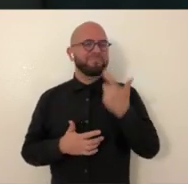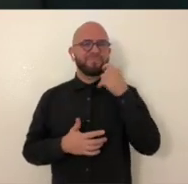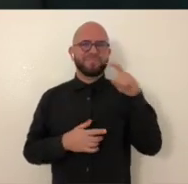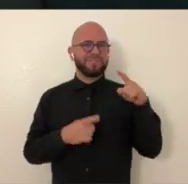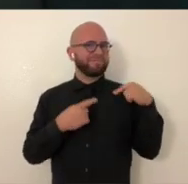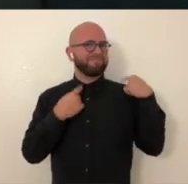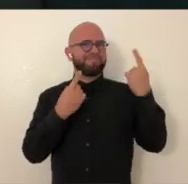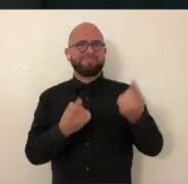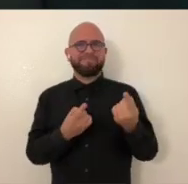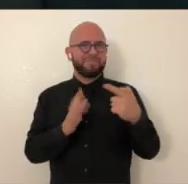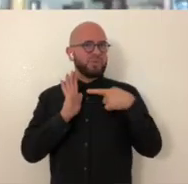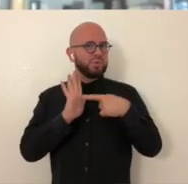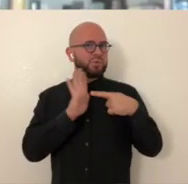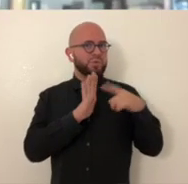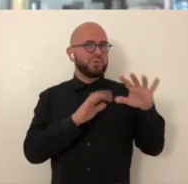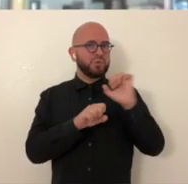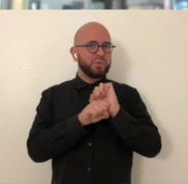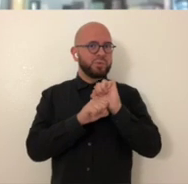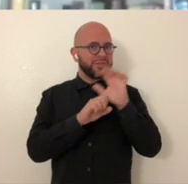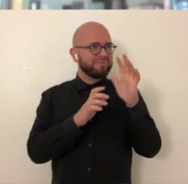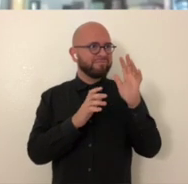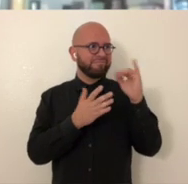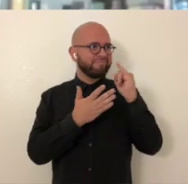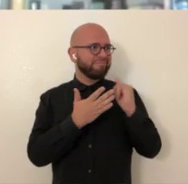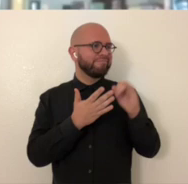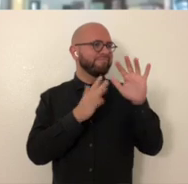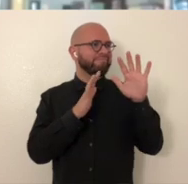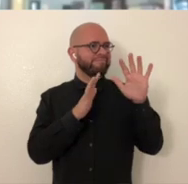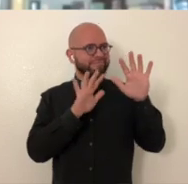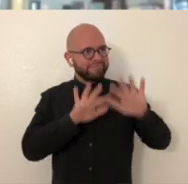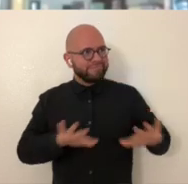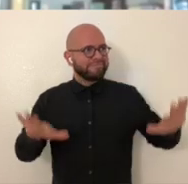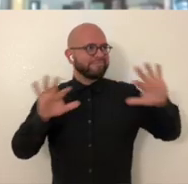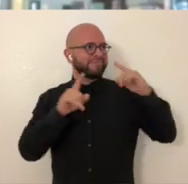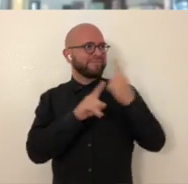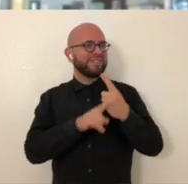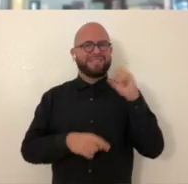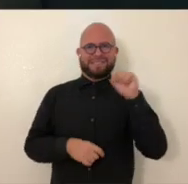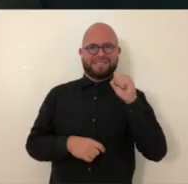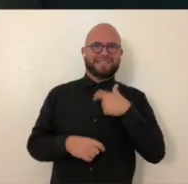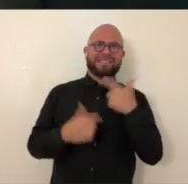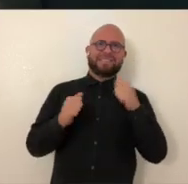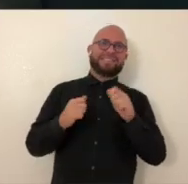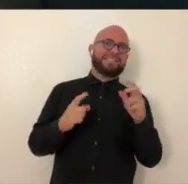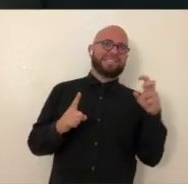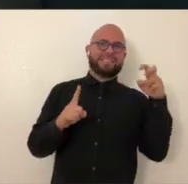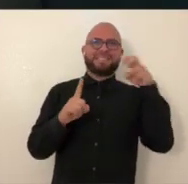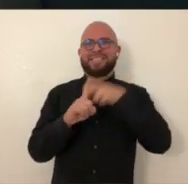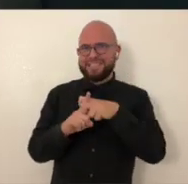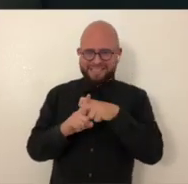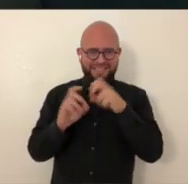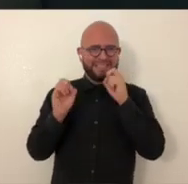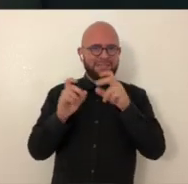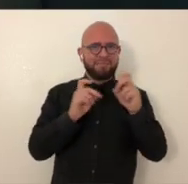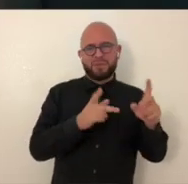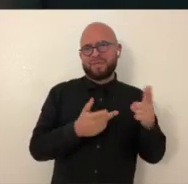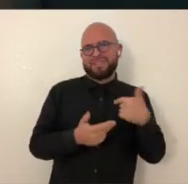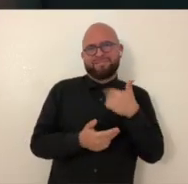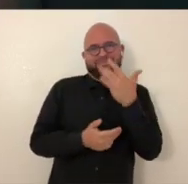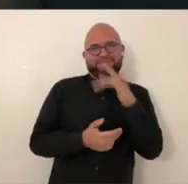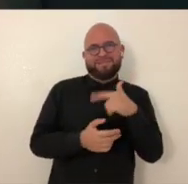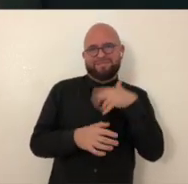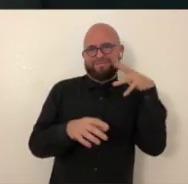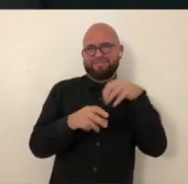that was exciting. That's very cool. Cause you've been doing, you've been showing your work all over. Yeah. You know, I, I try to hop on the